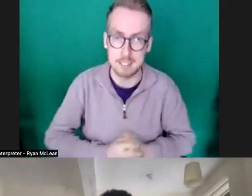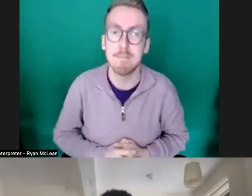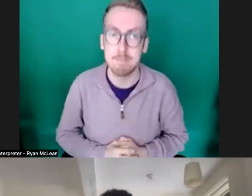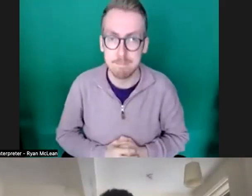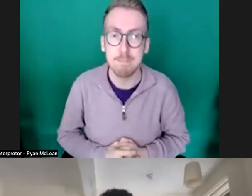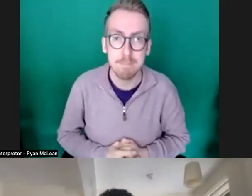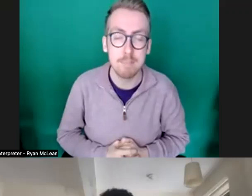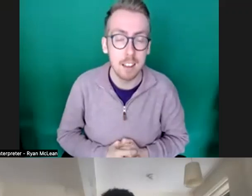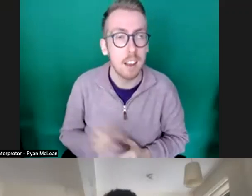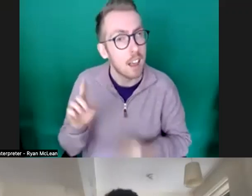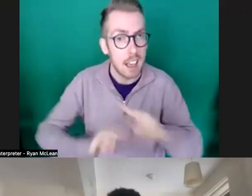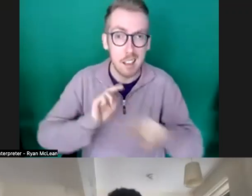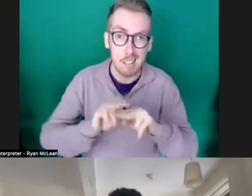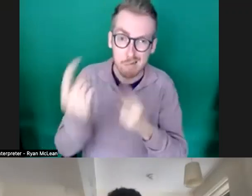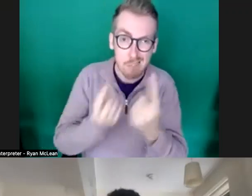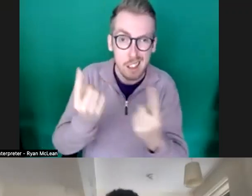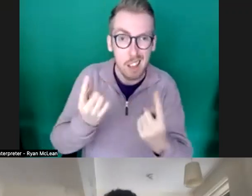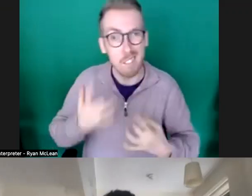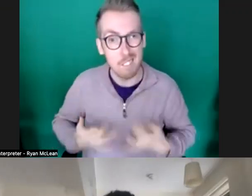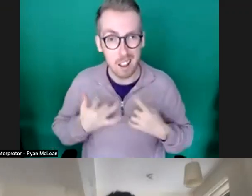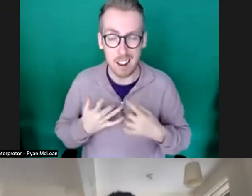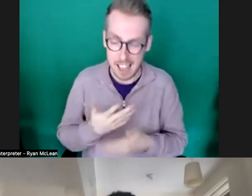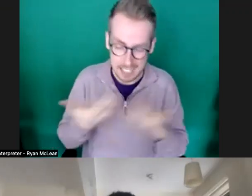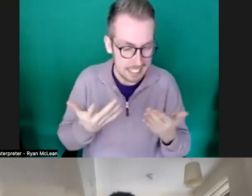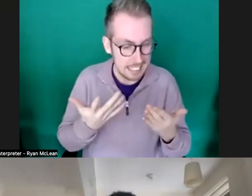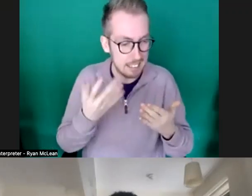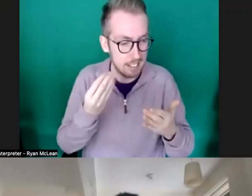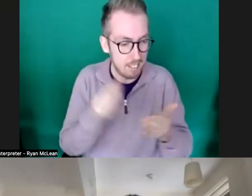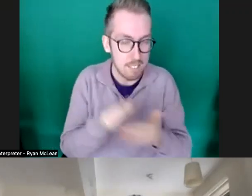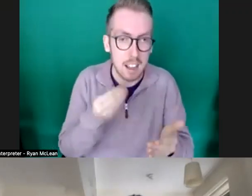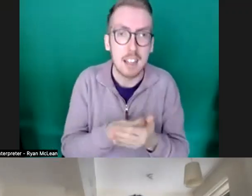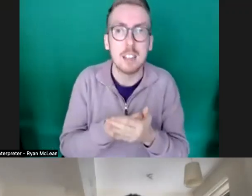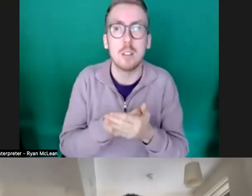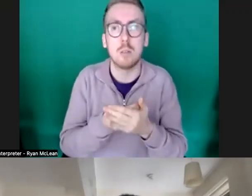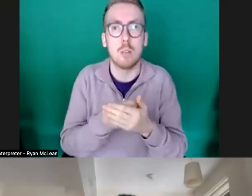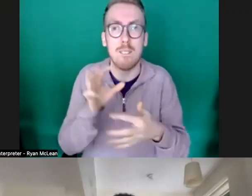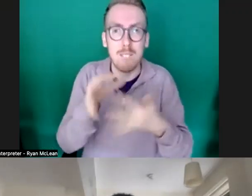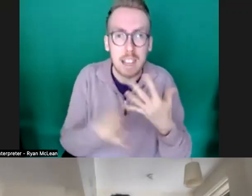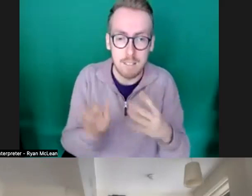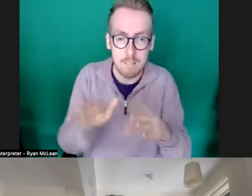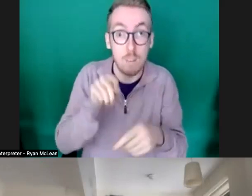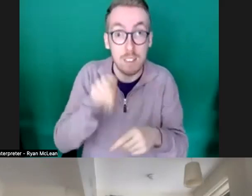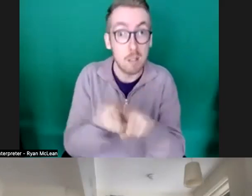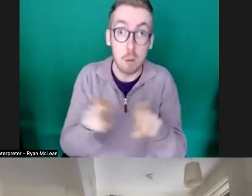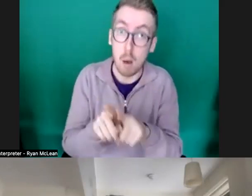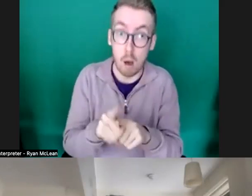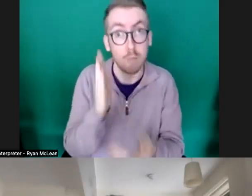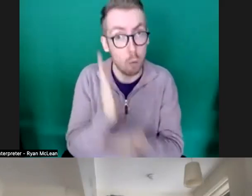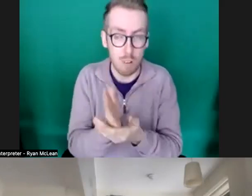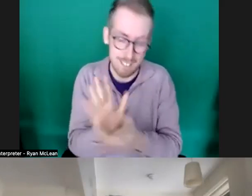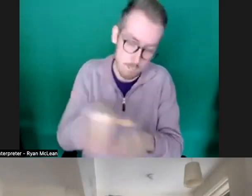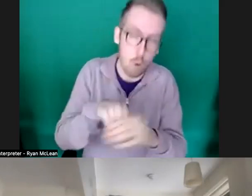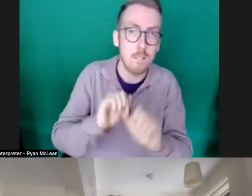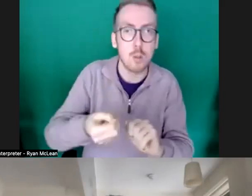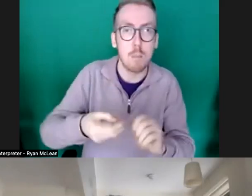if you feel that there are any kind of financial kind of factors that are involved in that as well then by all means do kind of build those into your budget